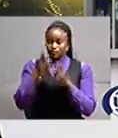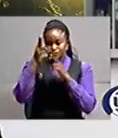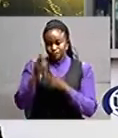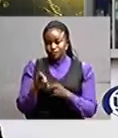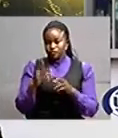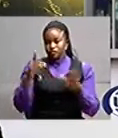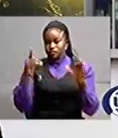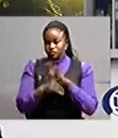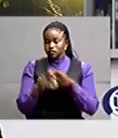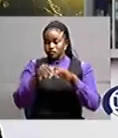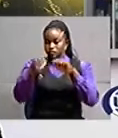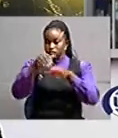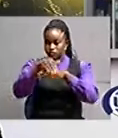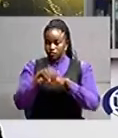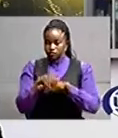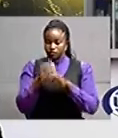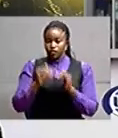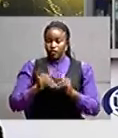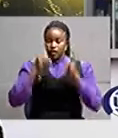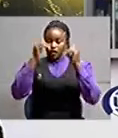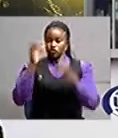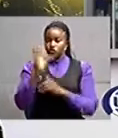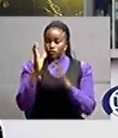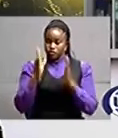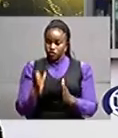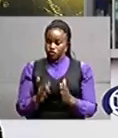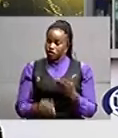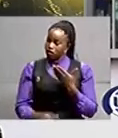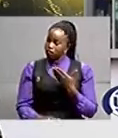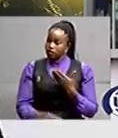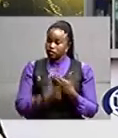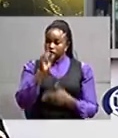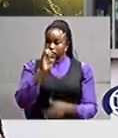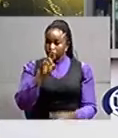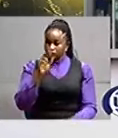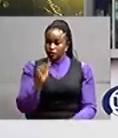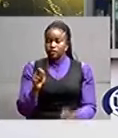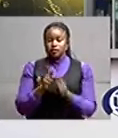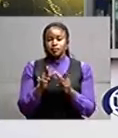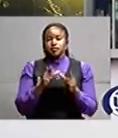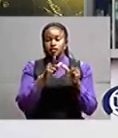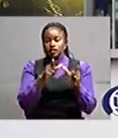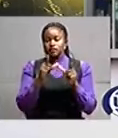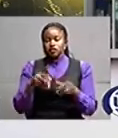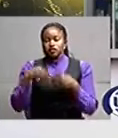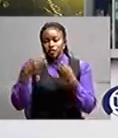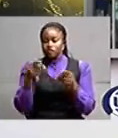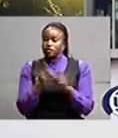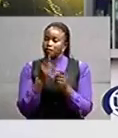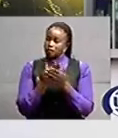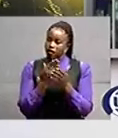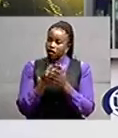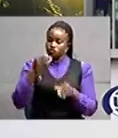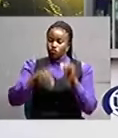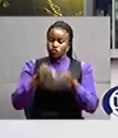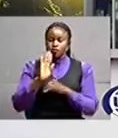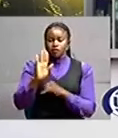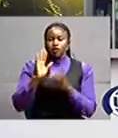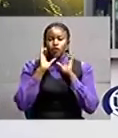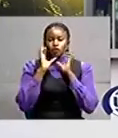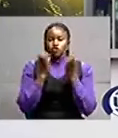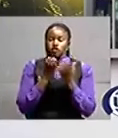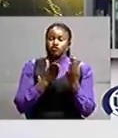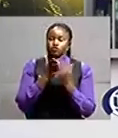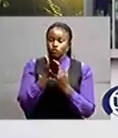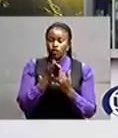British High Commissioner to Uganda, Sarah Mann. They have been awarded certificates and urged to contribute to their communities through the